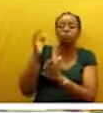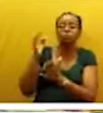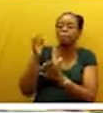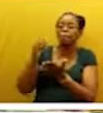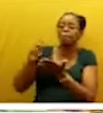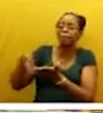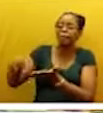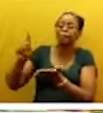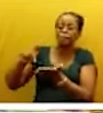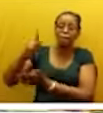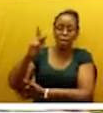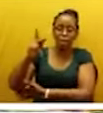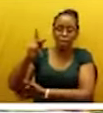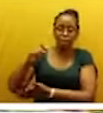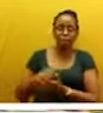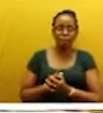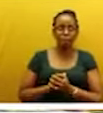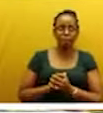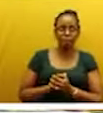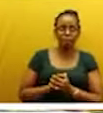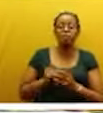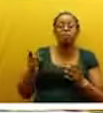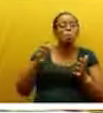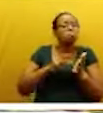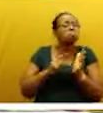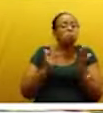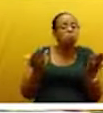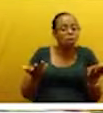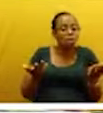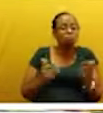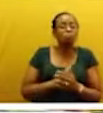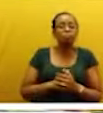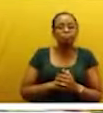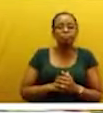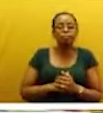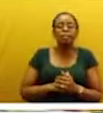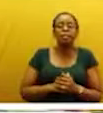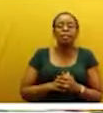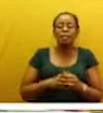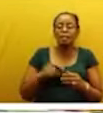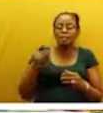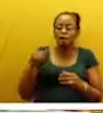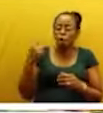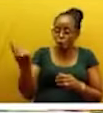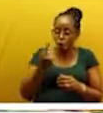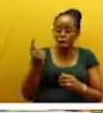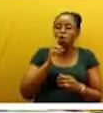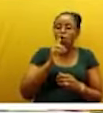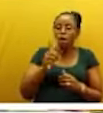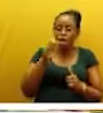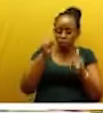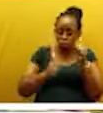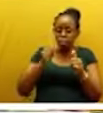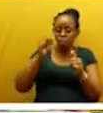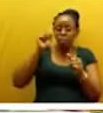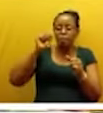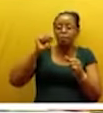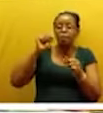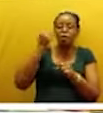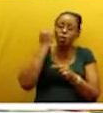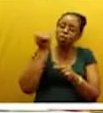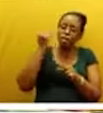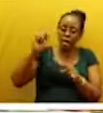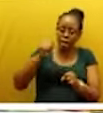In the strict sense, therefore, these are the only orders that the court may make under the Constitution.